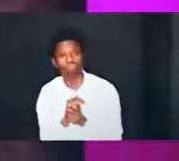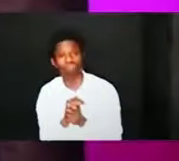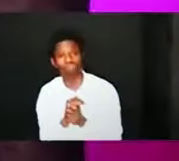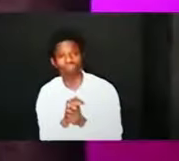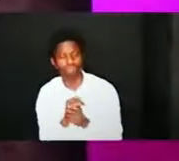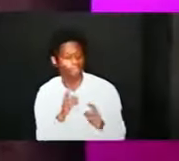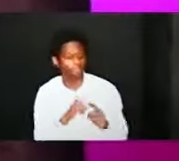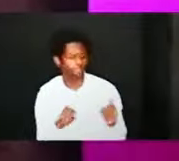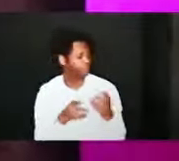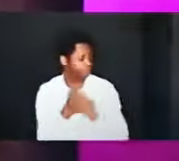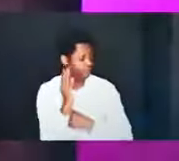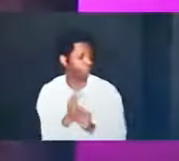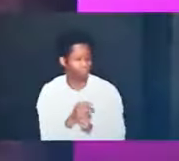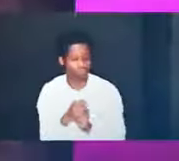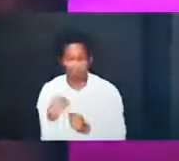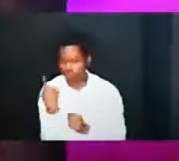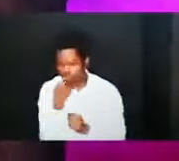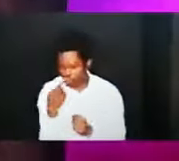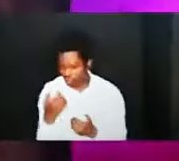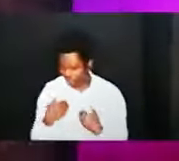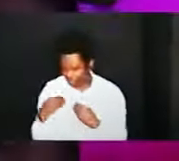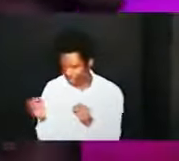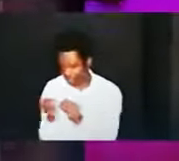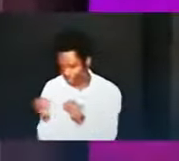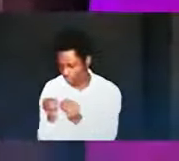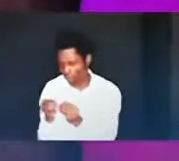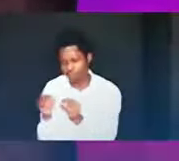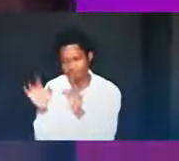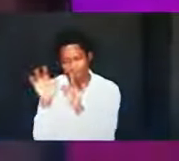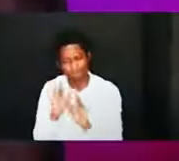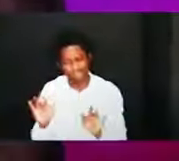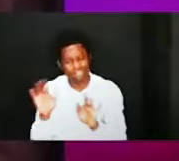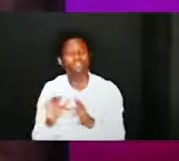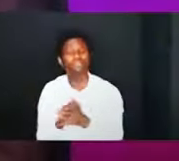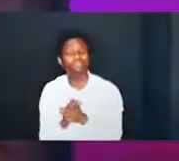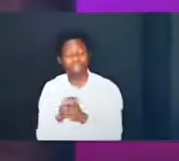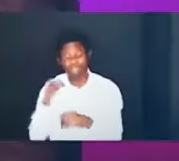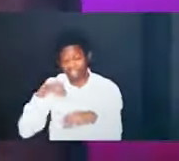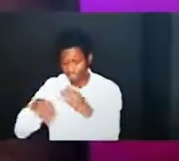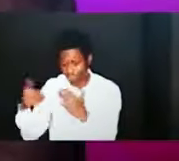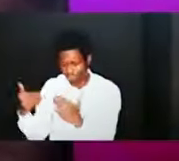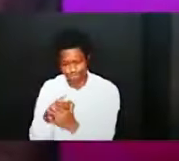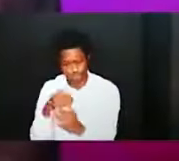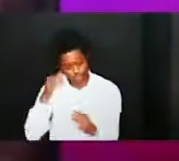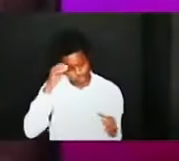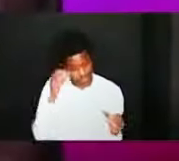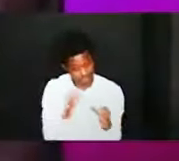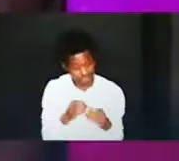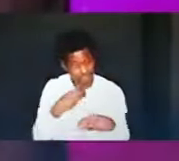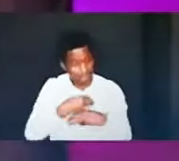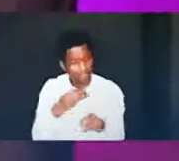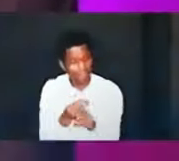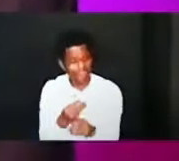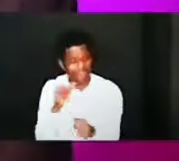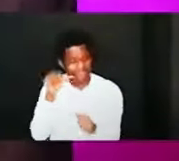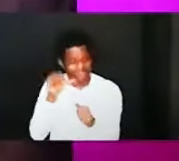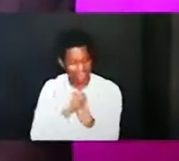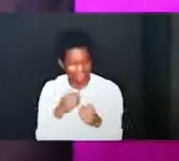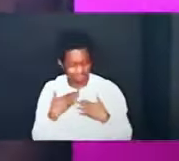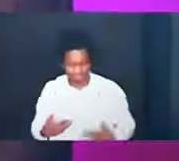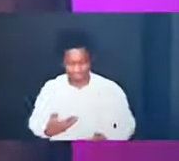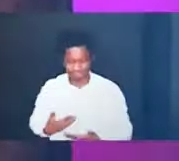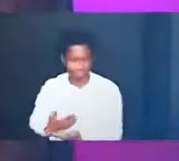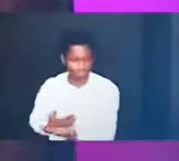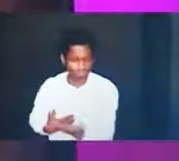who is rich in mercy in the new covenant has made everyone who believe in him